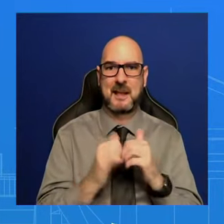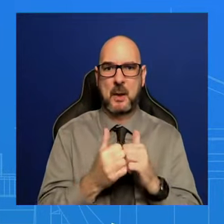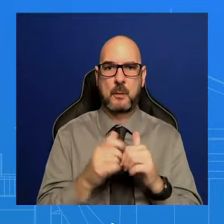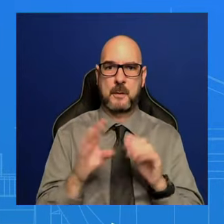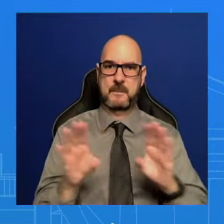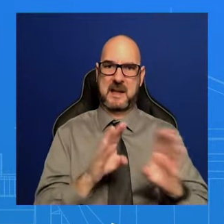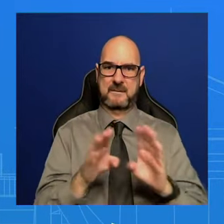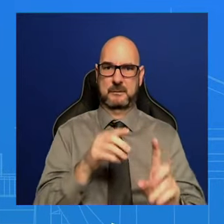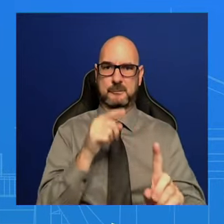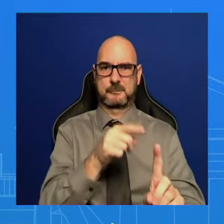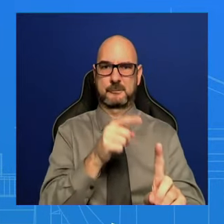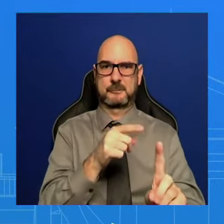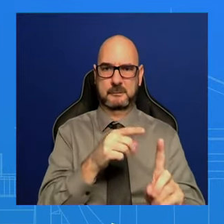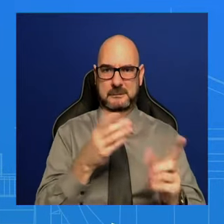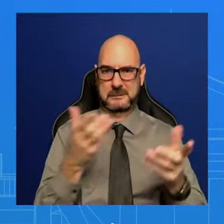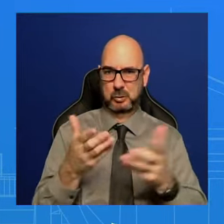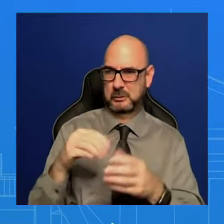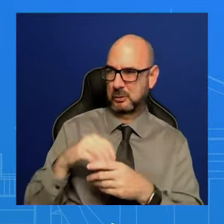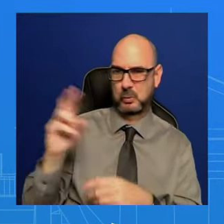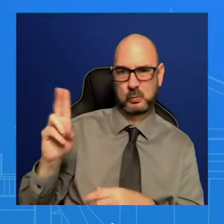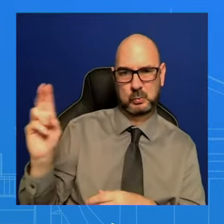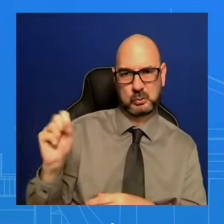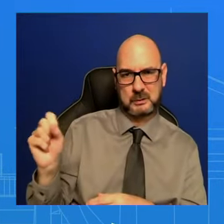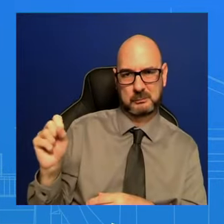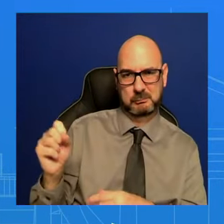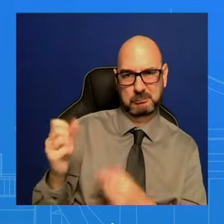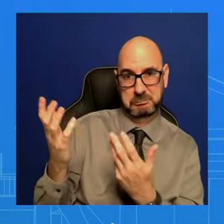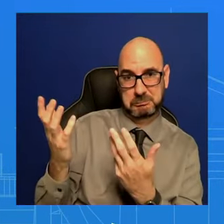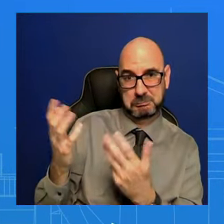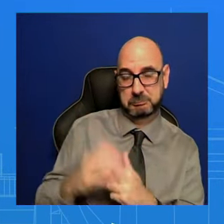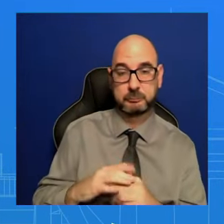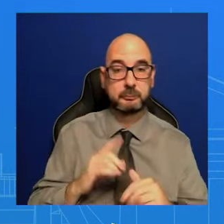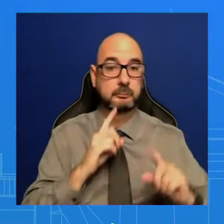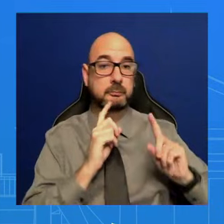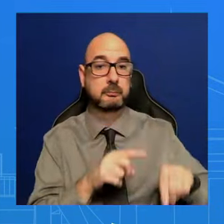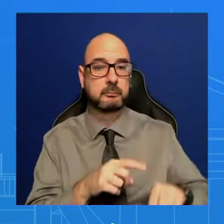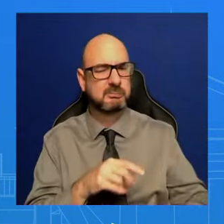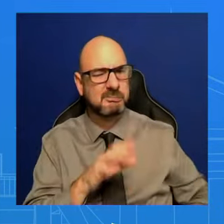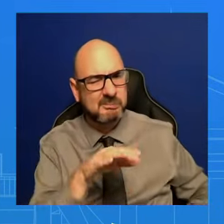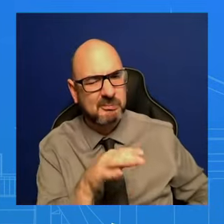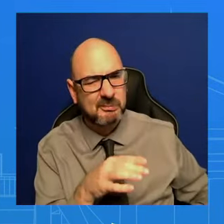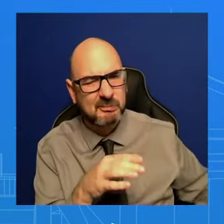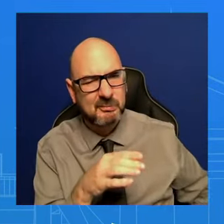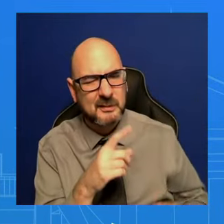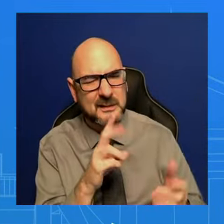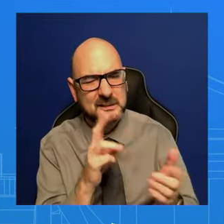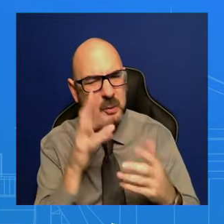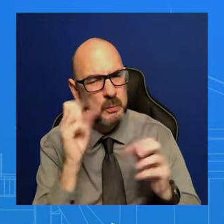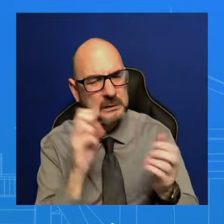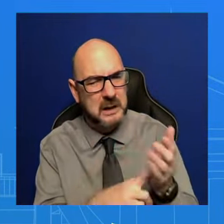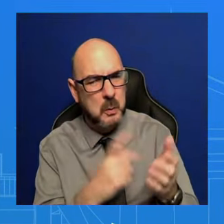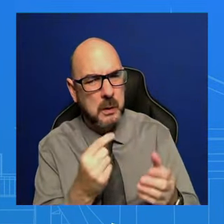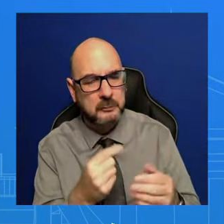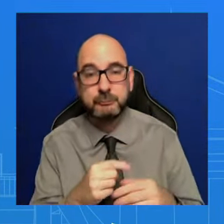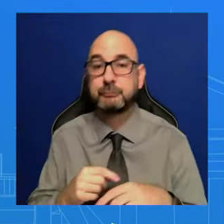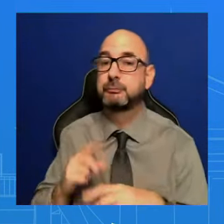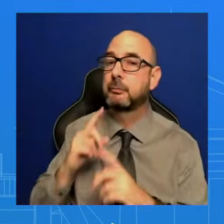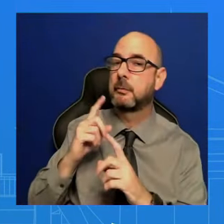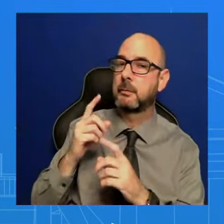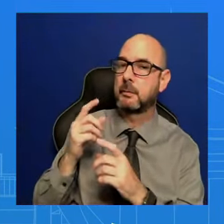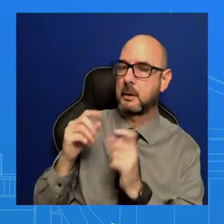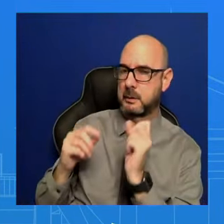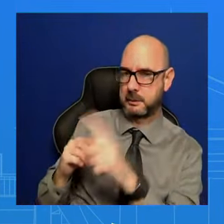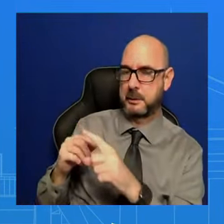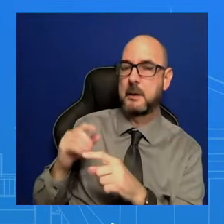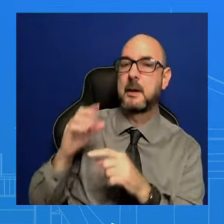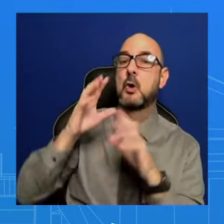The President Biden an order of action for the enemies, steal